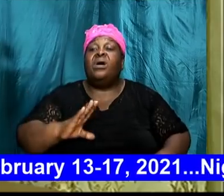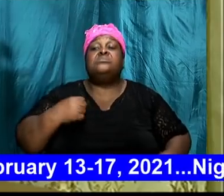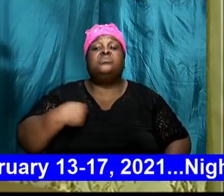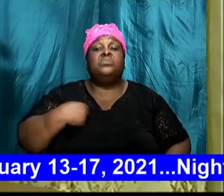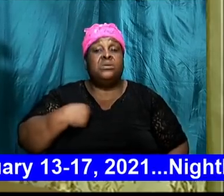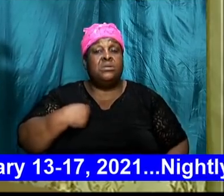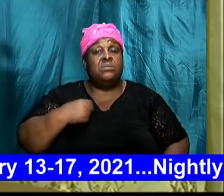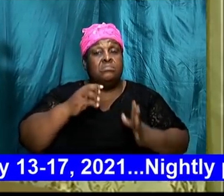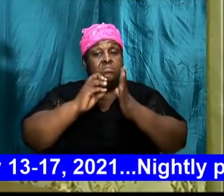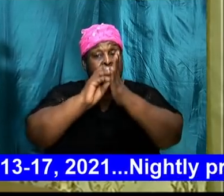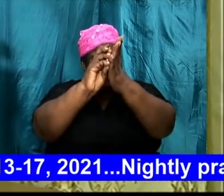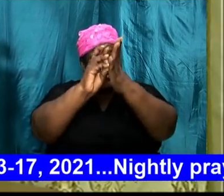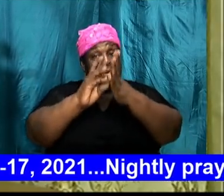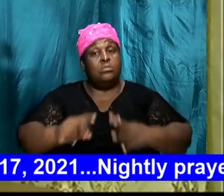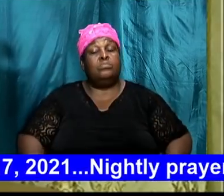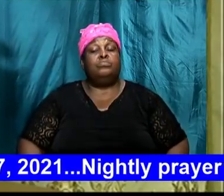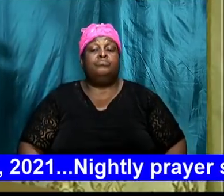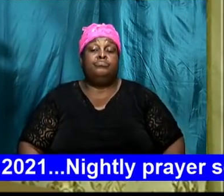amen